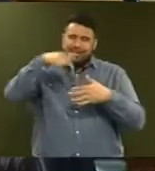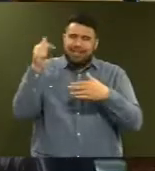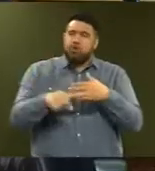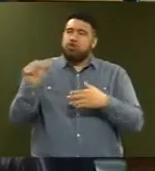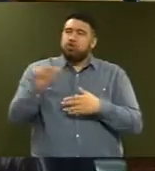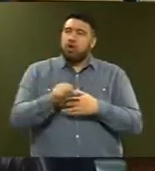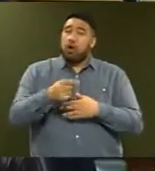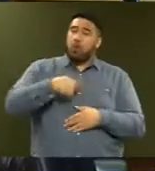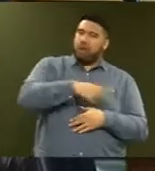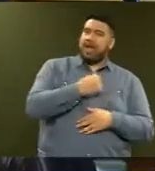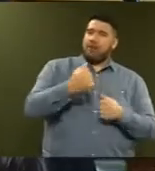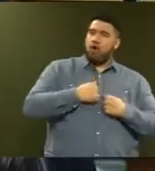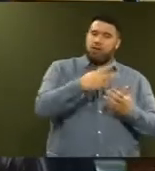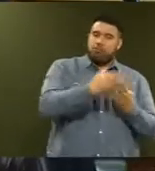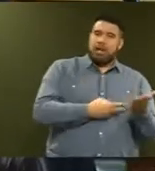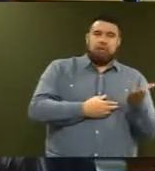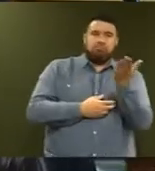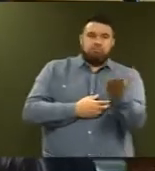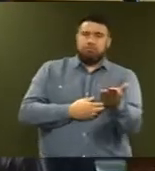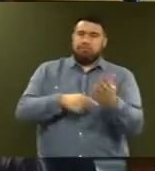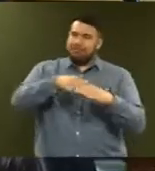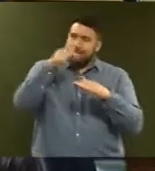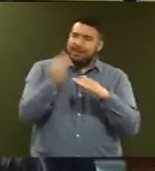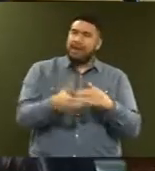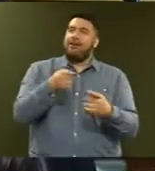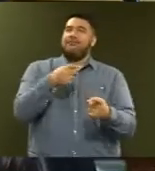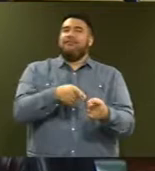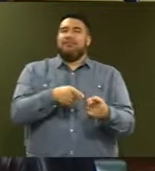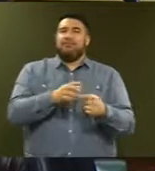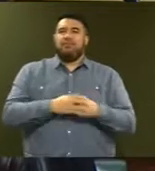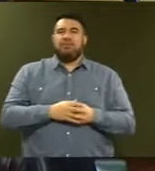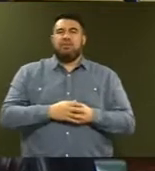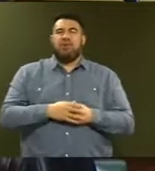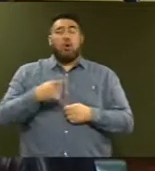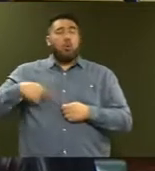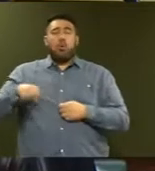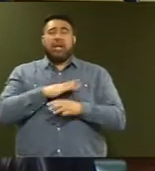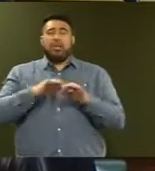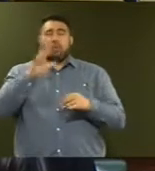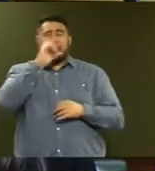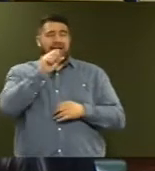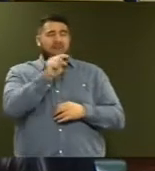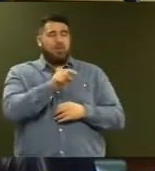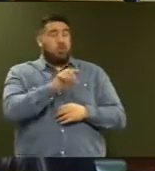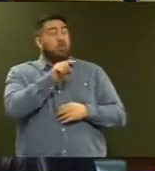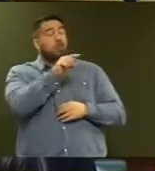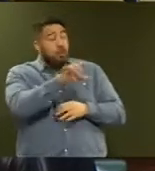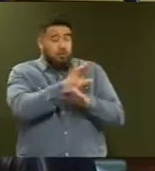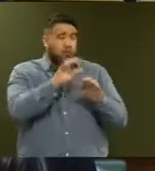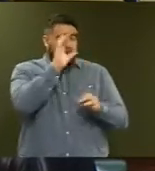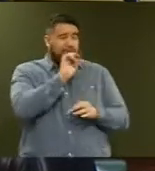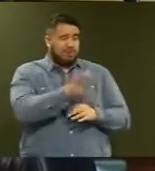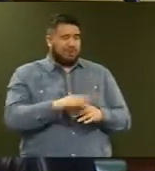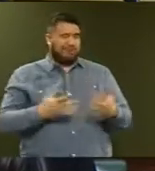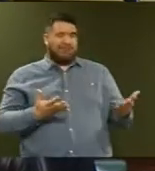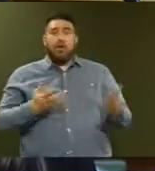Mr Speaker, I don't think anybody believes the member, let alone himself. We have just put through a select committee process,